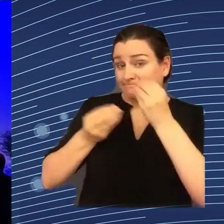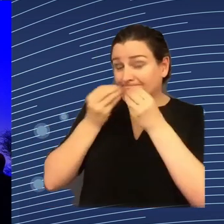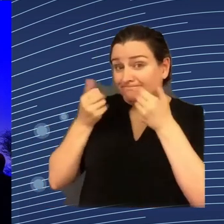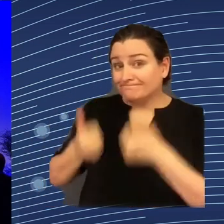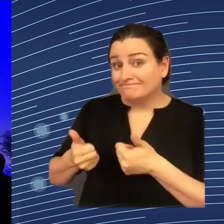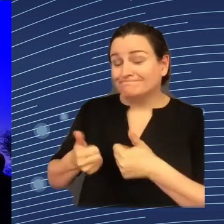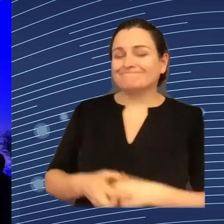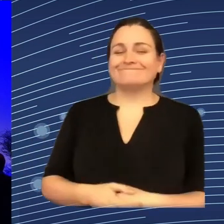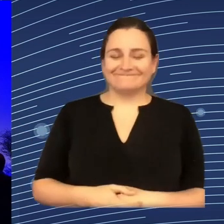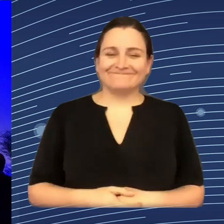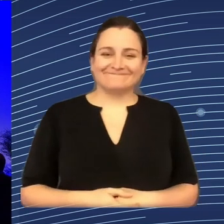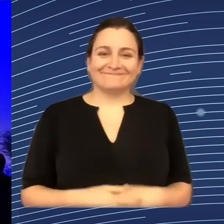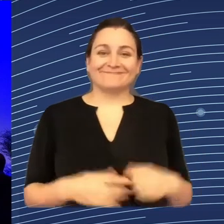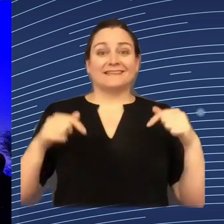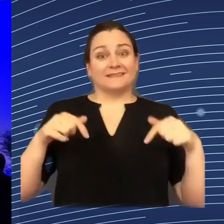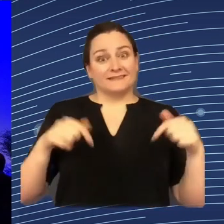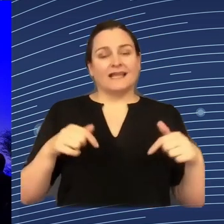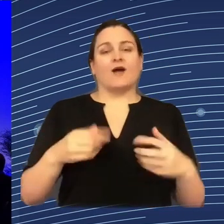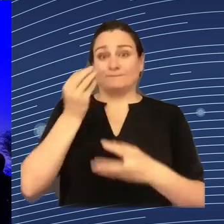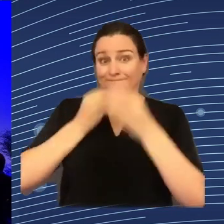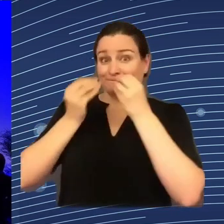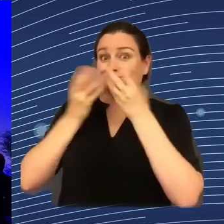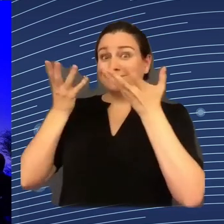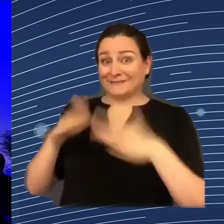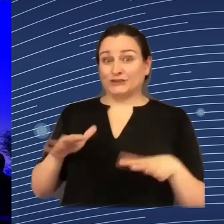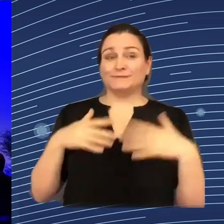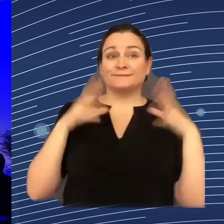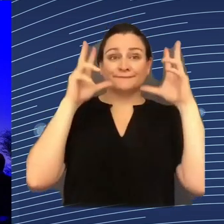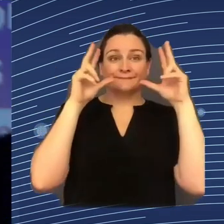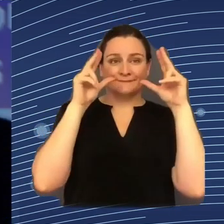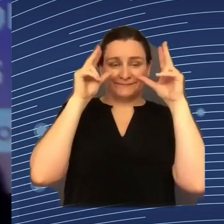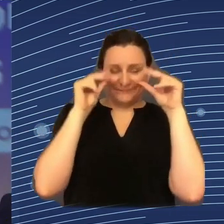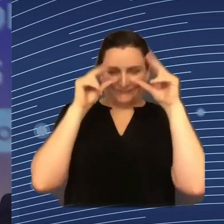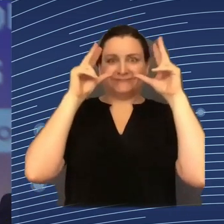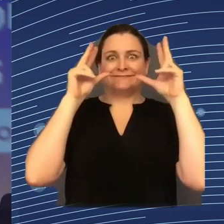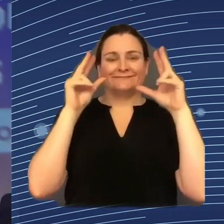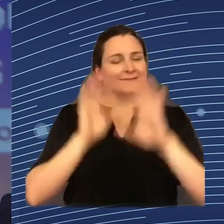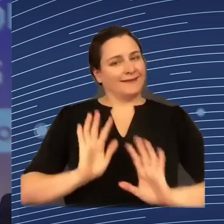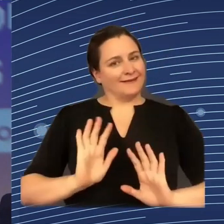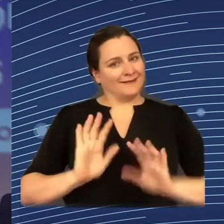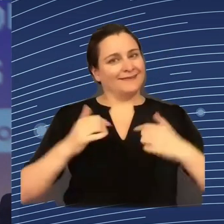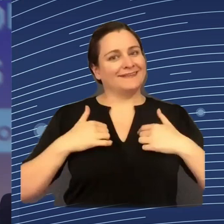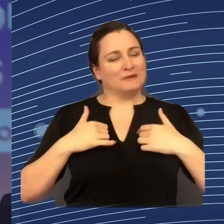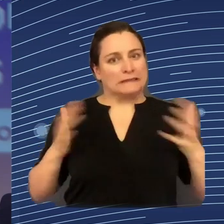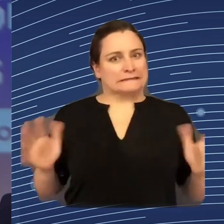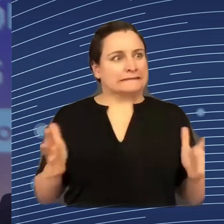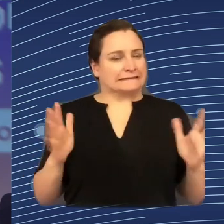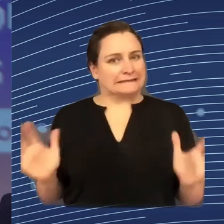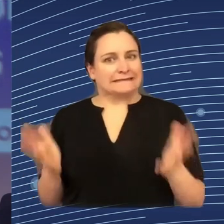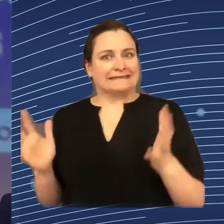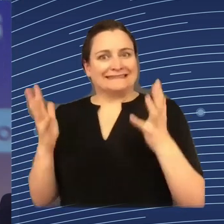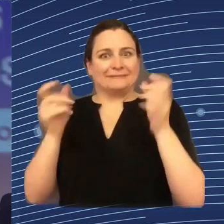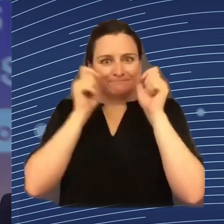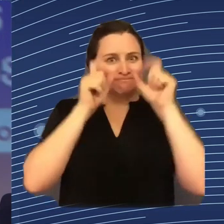slots for workshops as people are now digesting, so we try to keep it lively and interactive as much as possible. My name is Andra